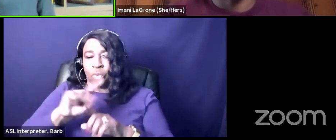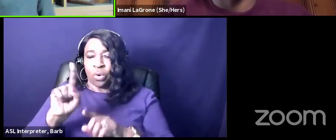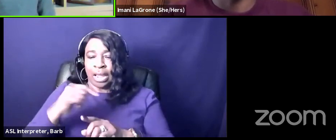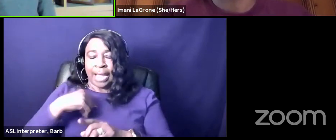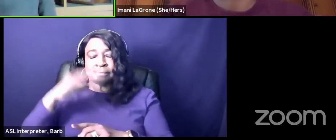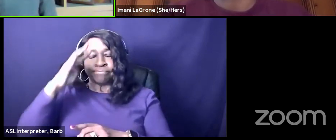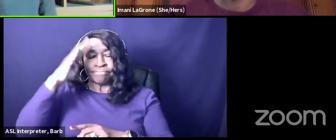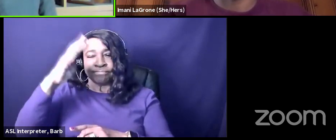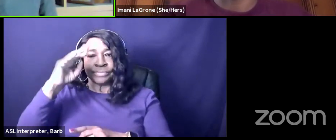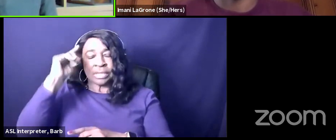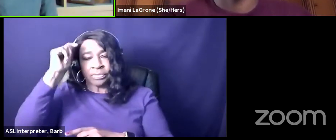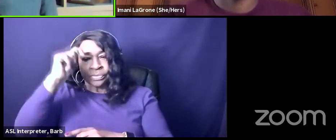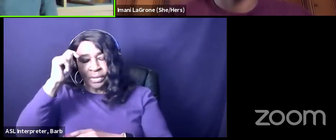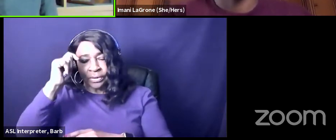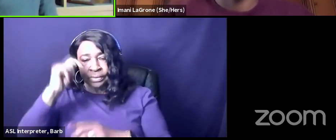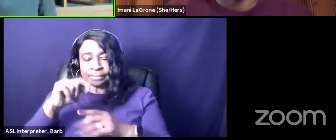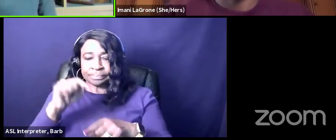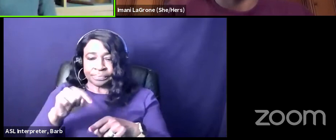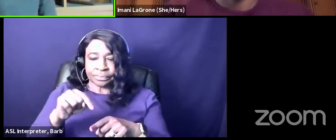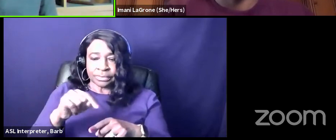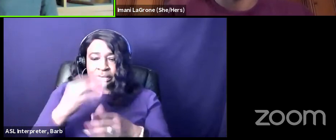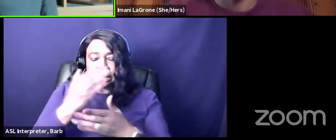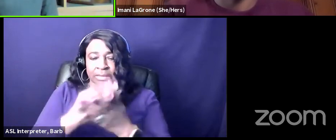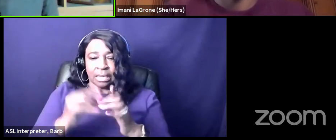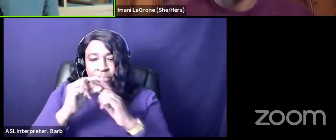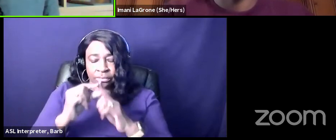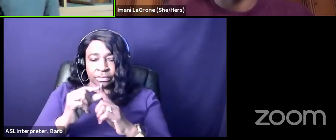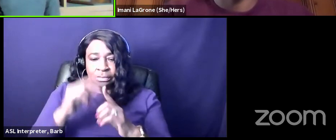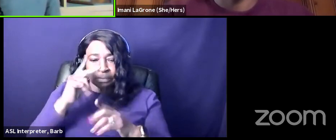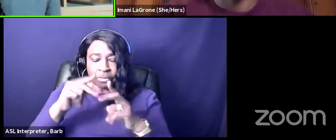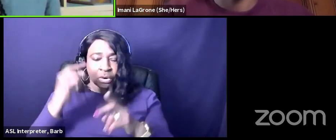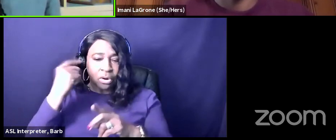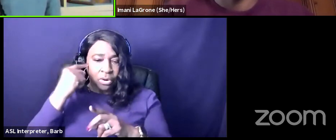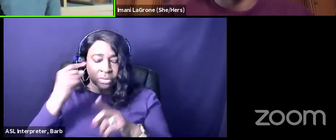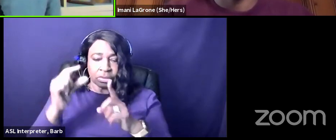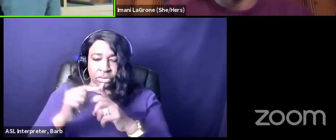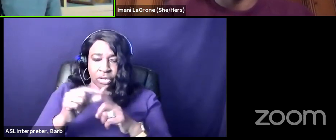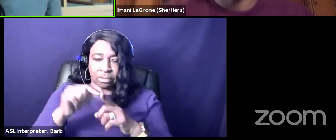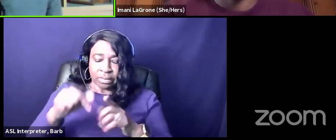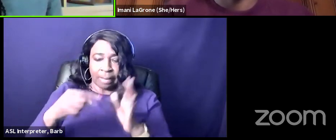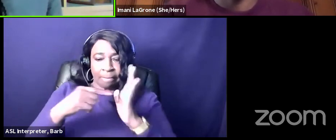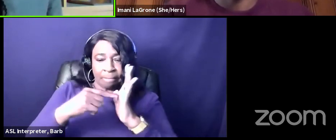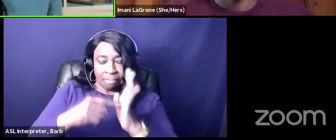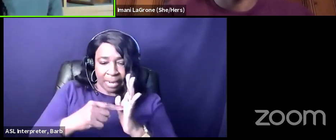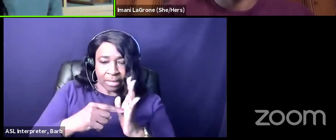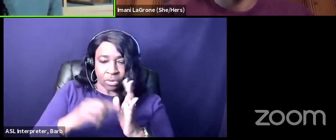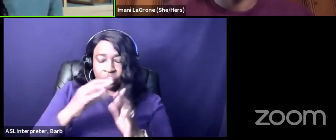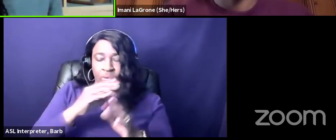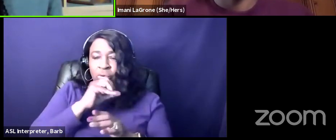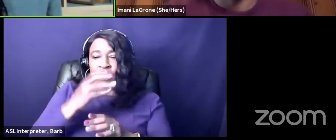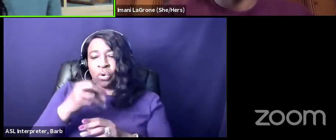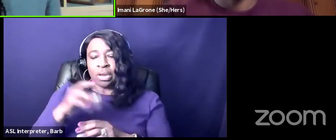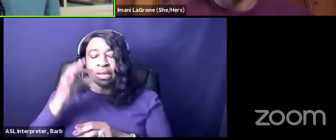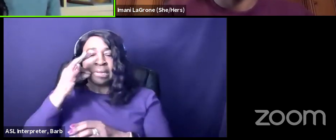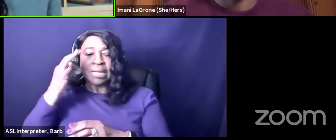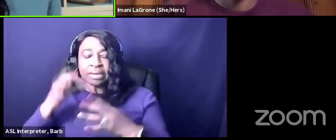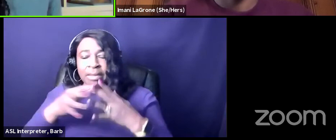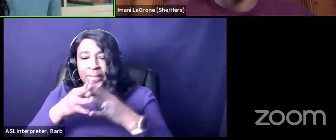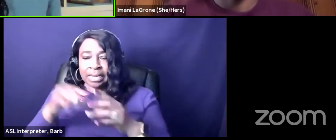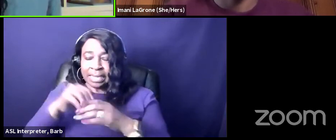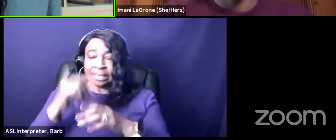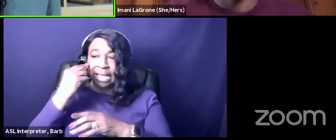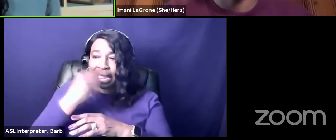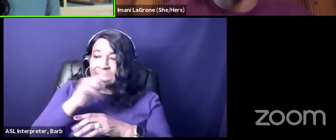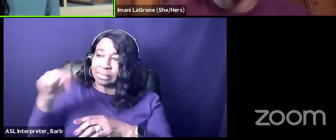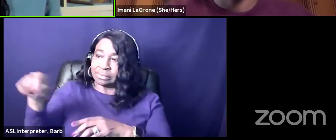minority so many people have heard of the term model minority that's often ascribed to ascribed asian americans sort of in the eyes of whites they see